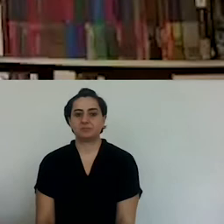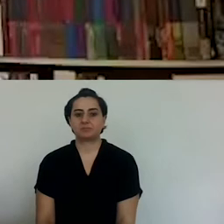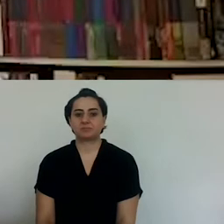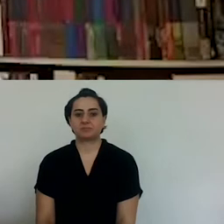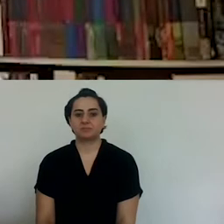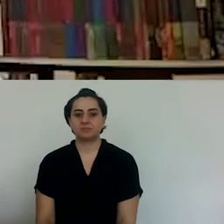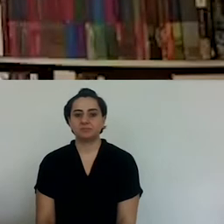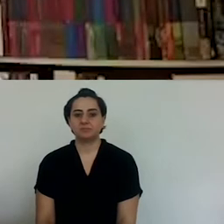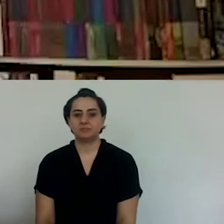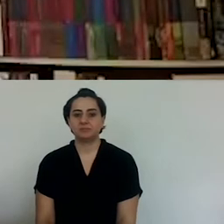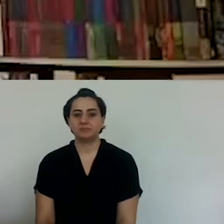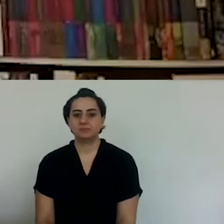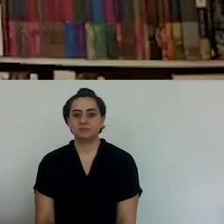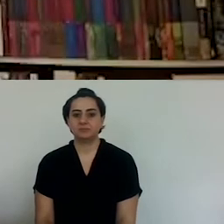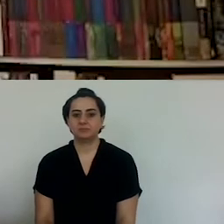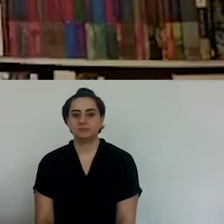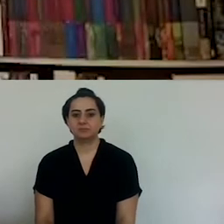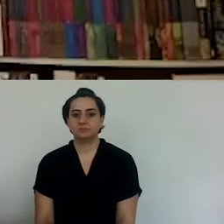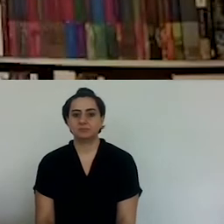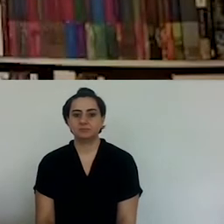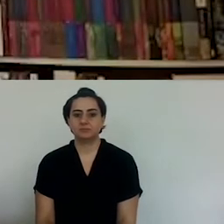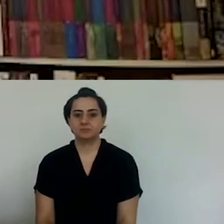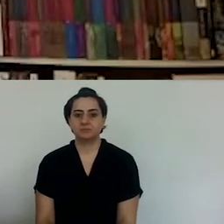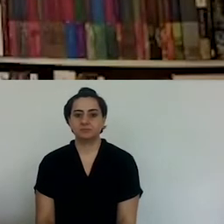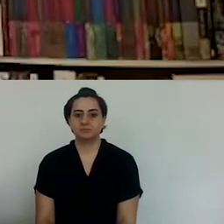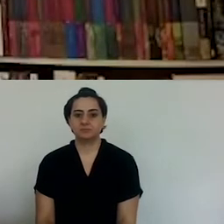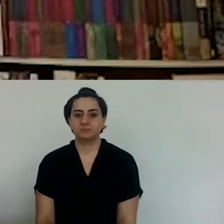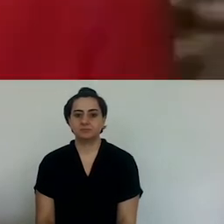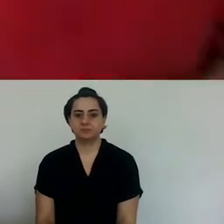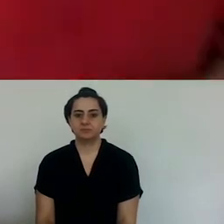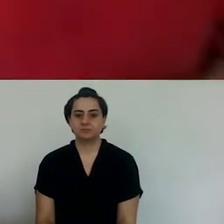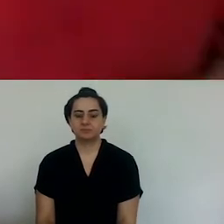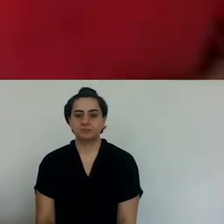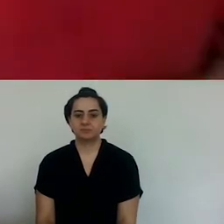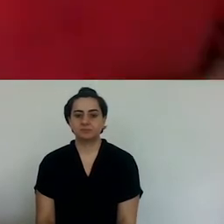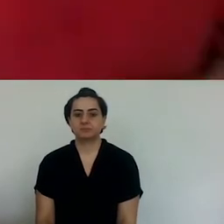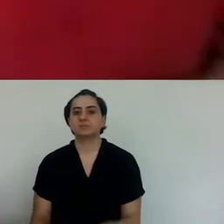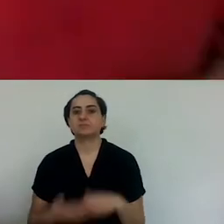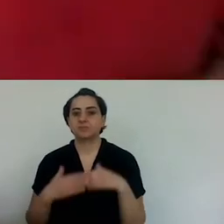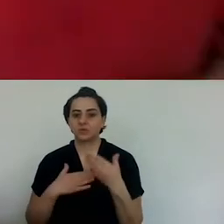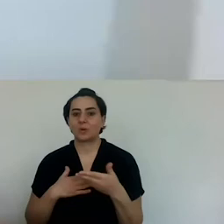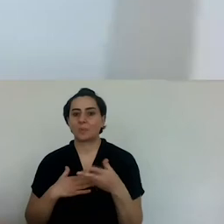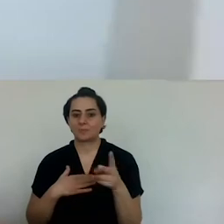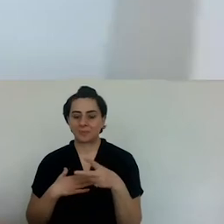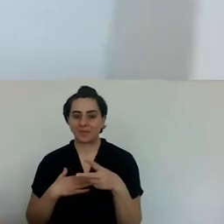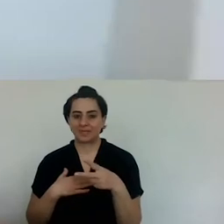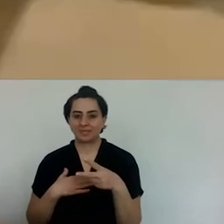A little bit of black pepper because we like the smell.